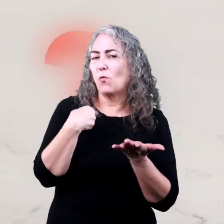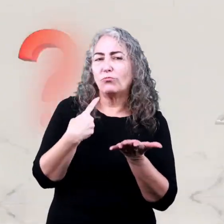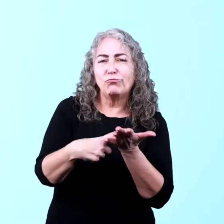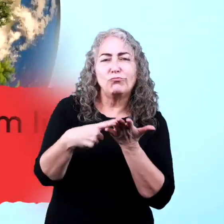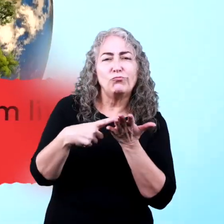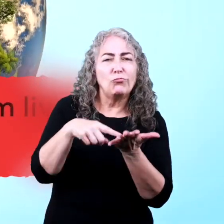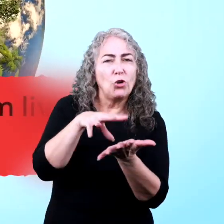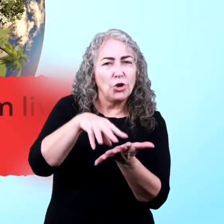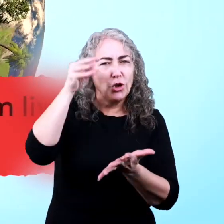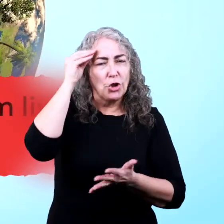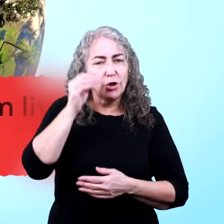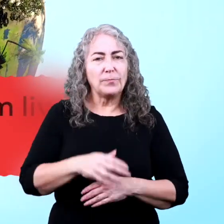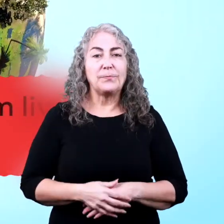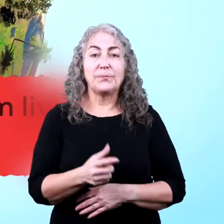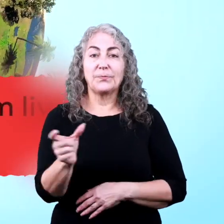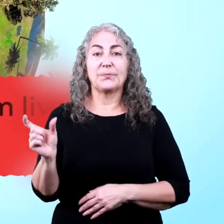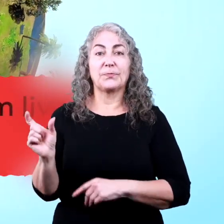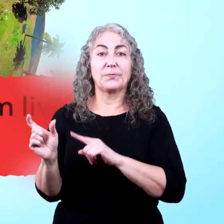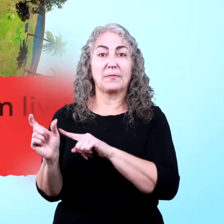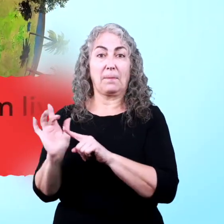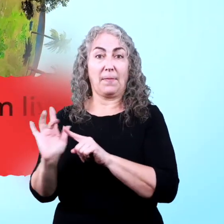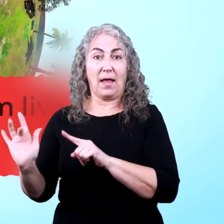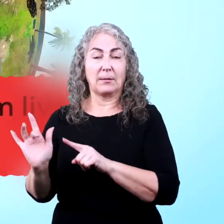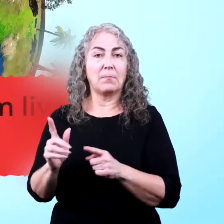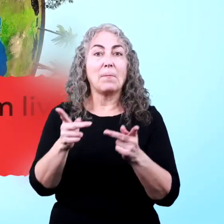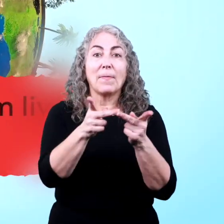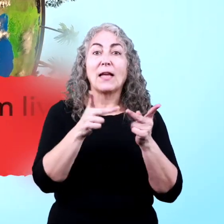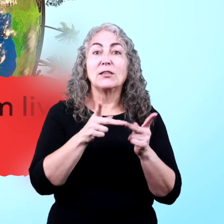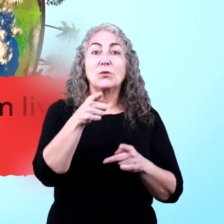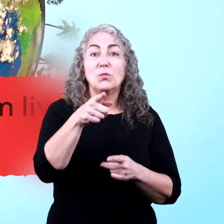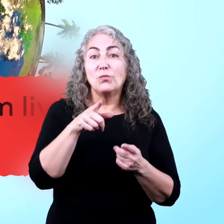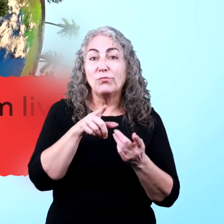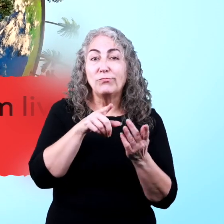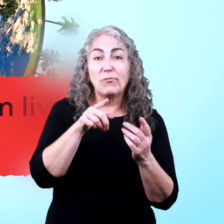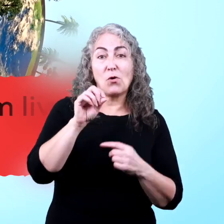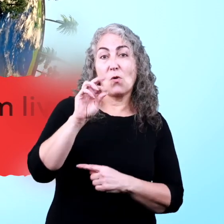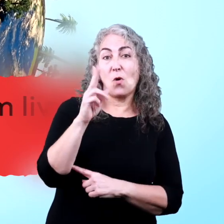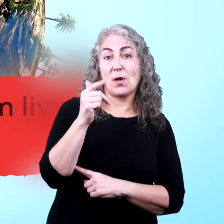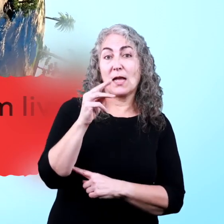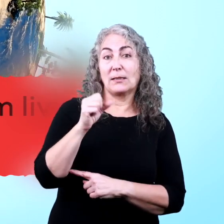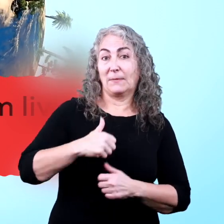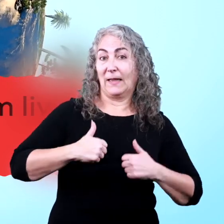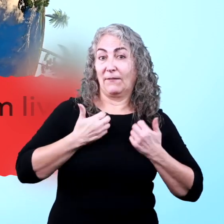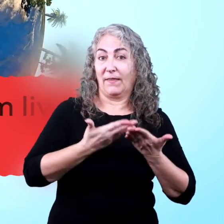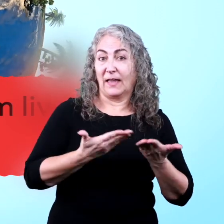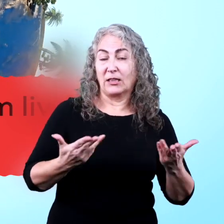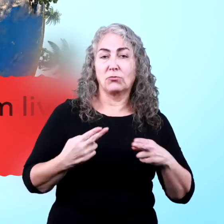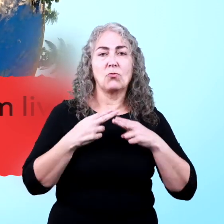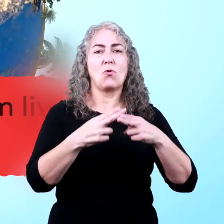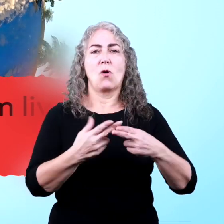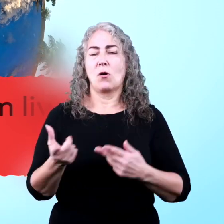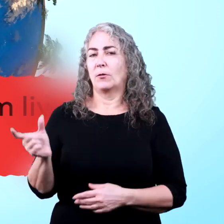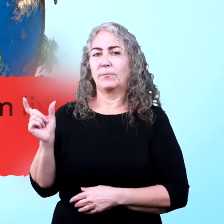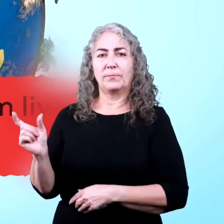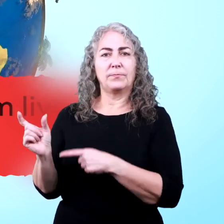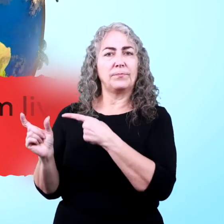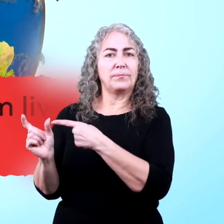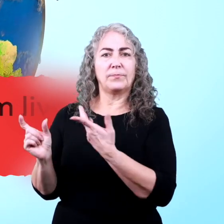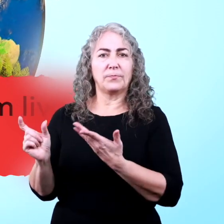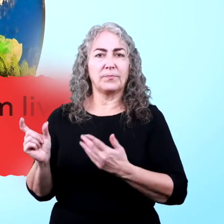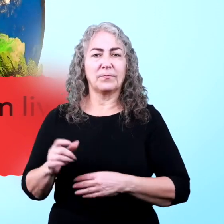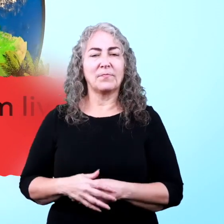learned. Fill in the blank. The place where an organism lives is called its blank.